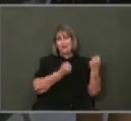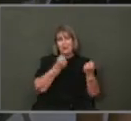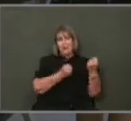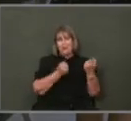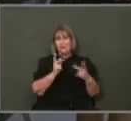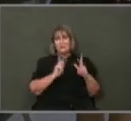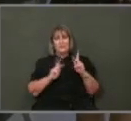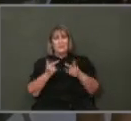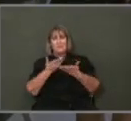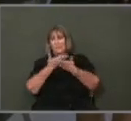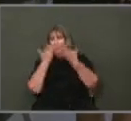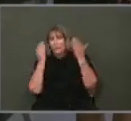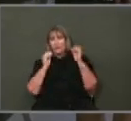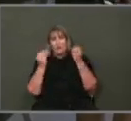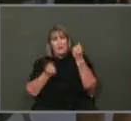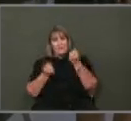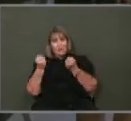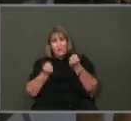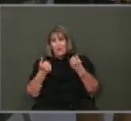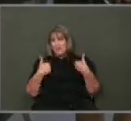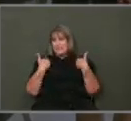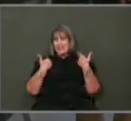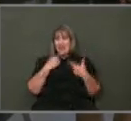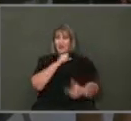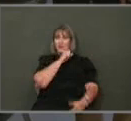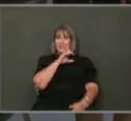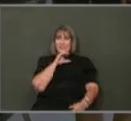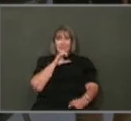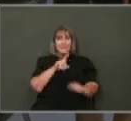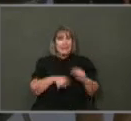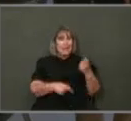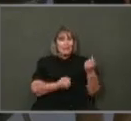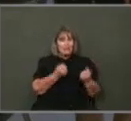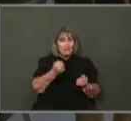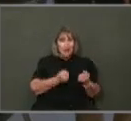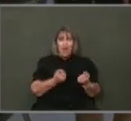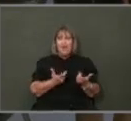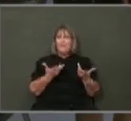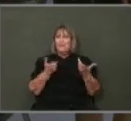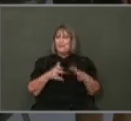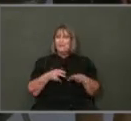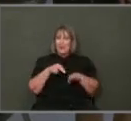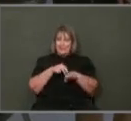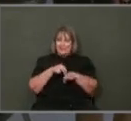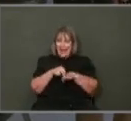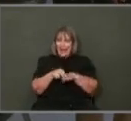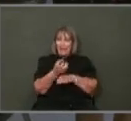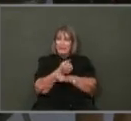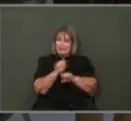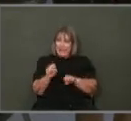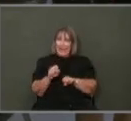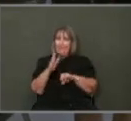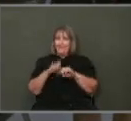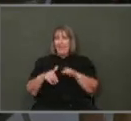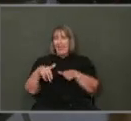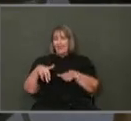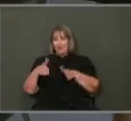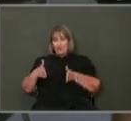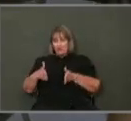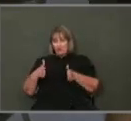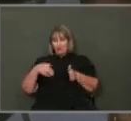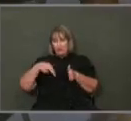without cars, people who low income, our young folks, making sure that they aren't walking on the street frequently. Is there some kind of commitment for that? Well,